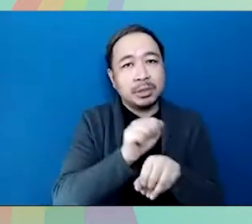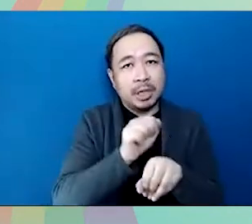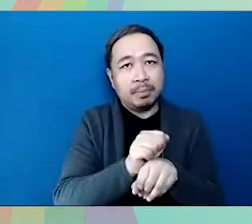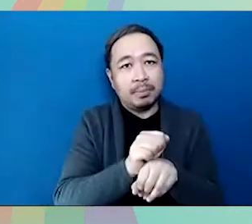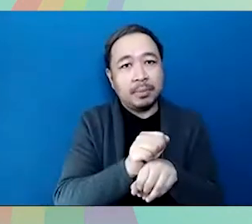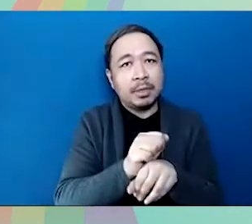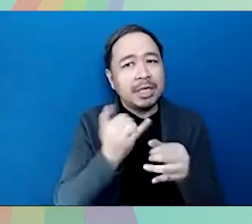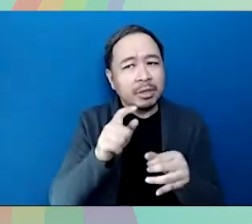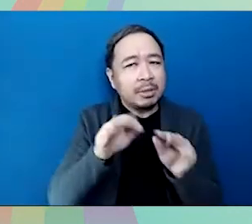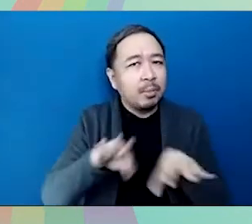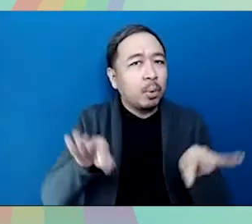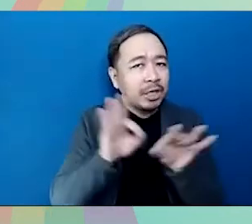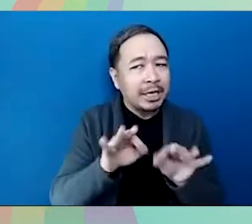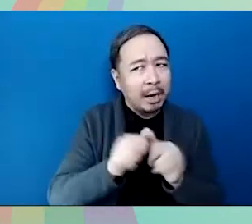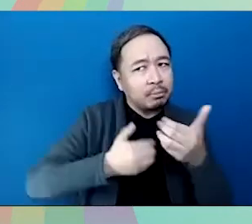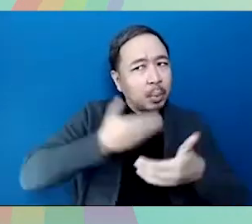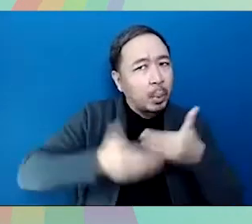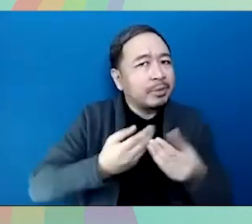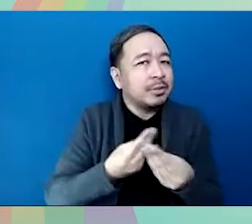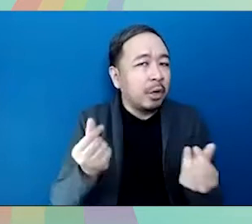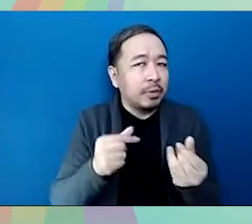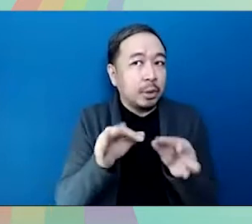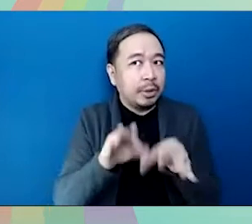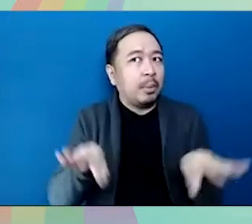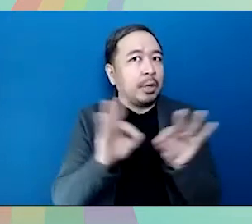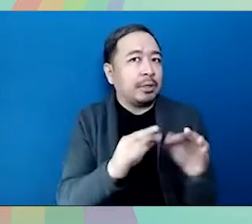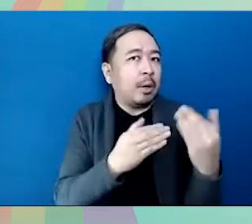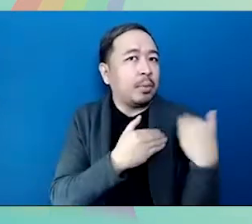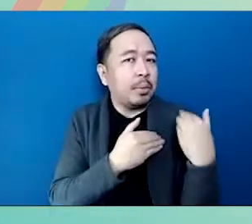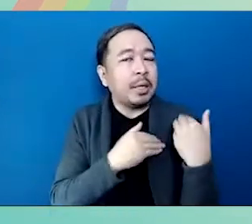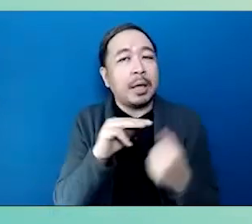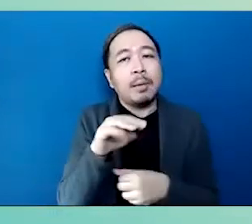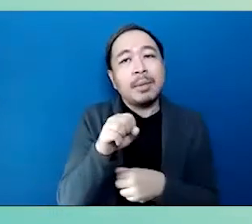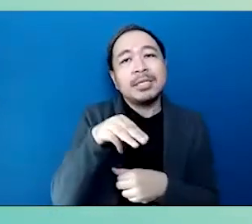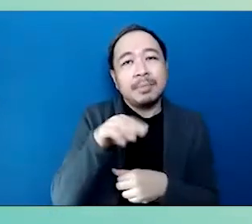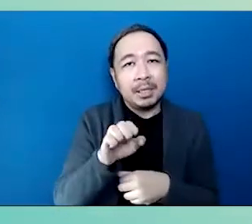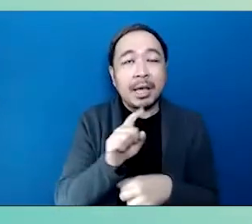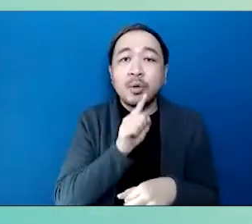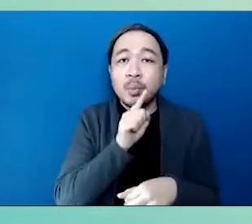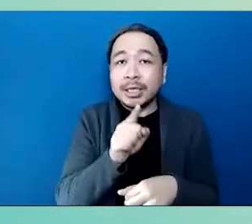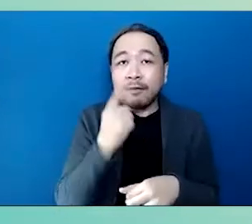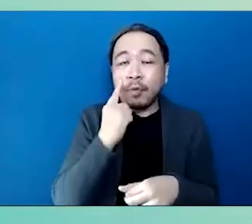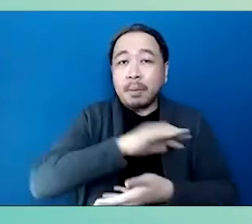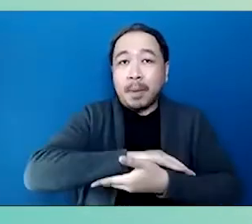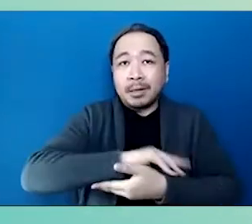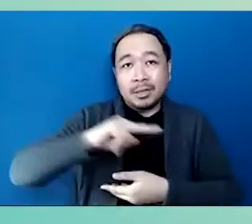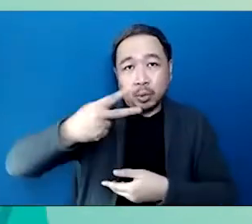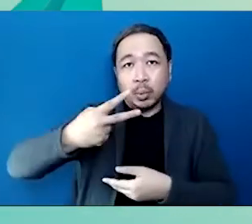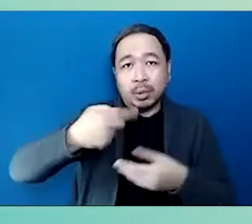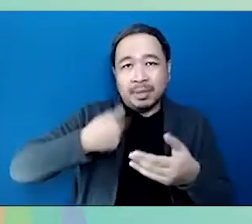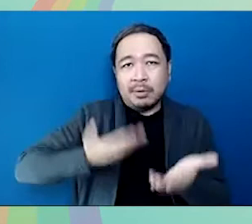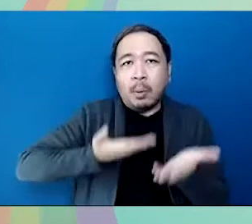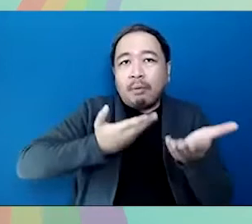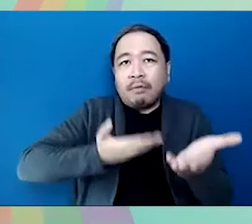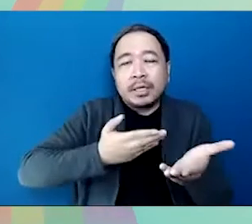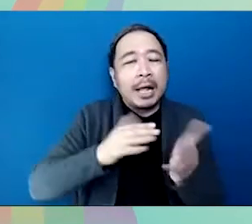in an instant i certainly recognize the importance of msmps and in fact in bayanihan 2